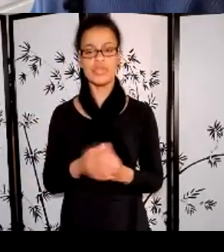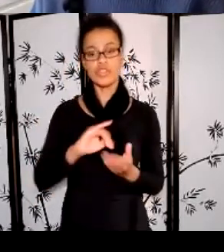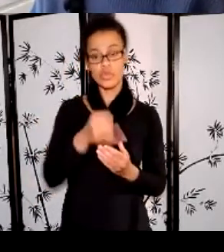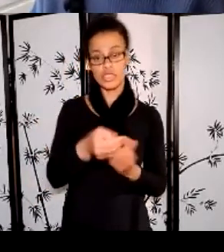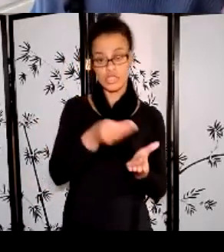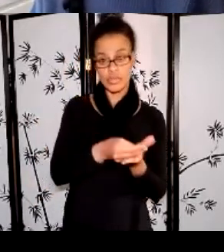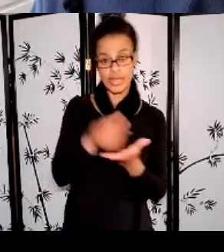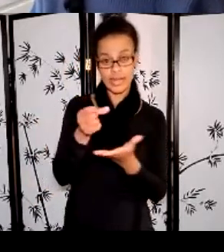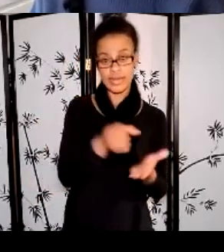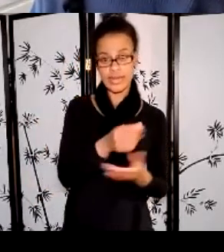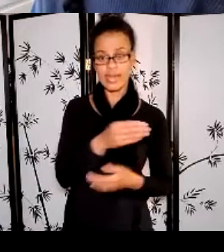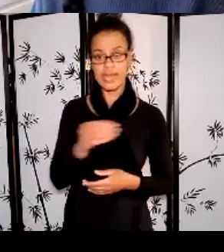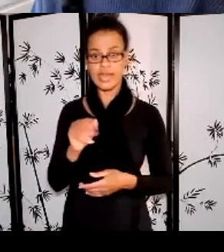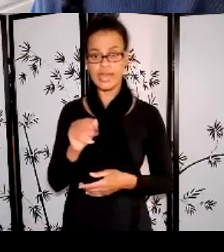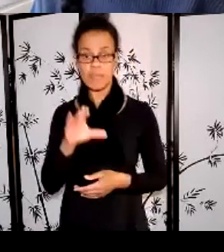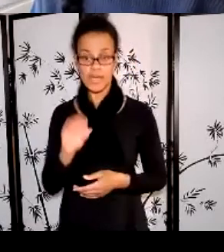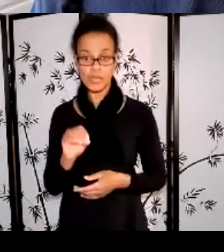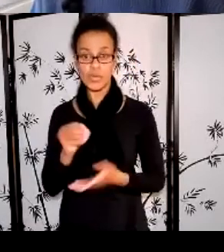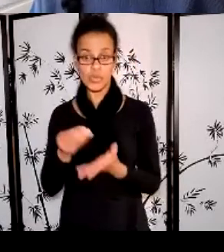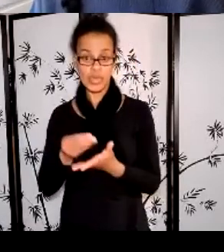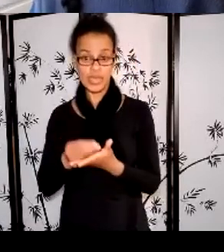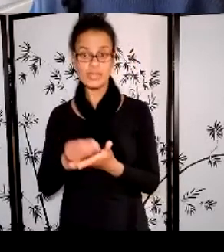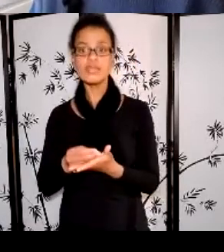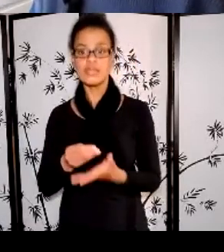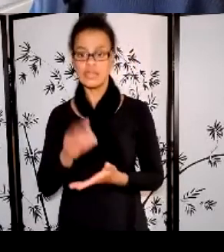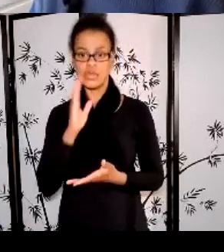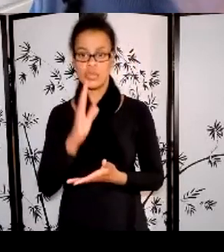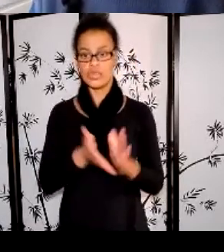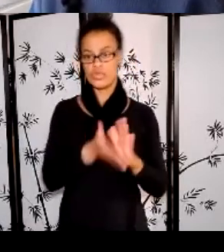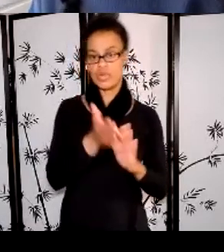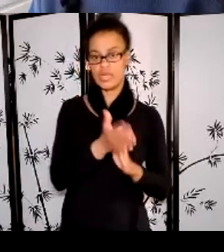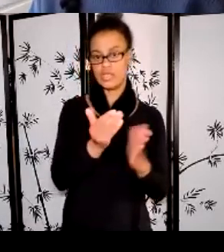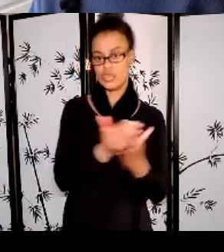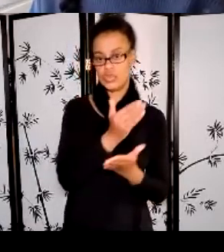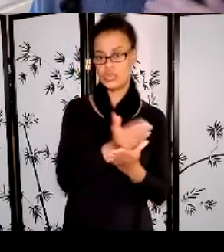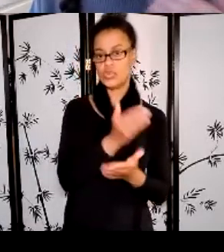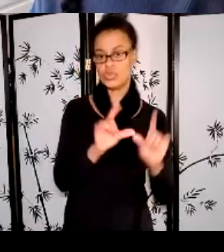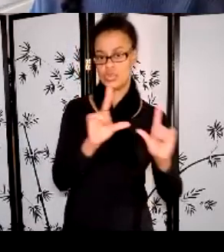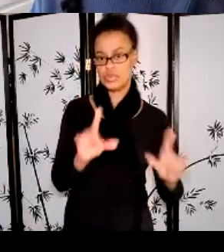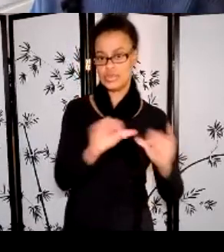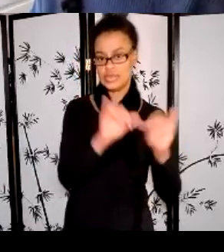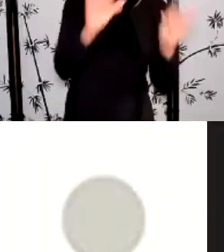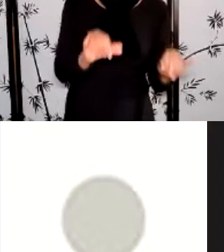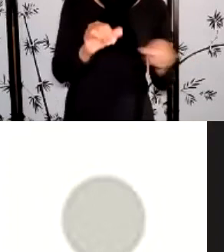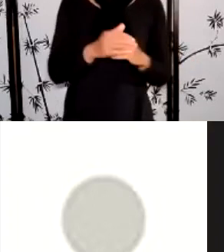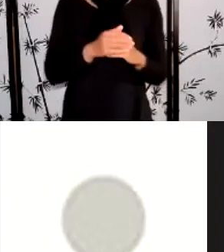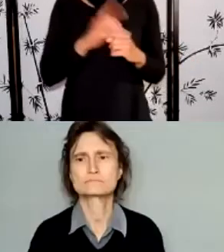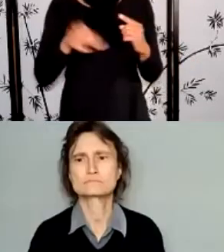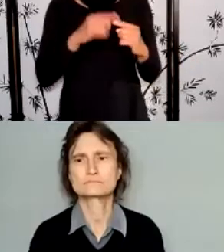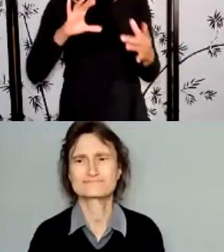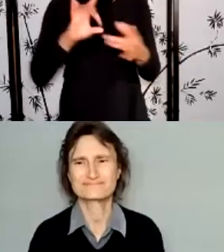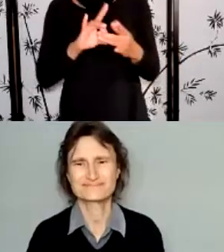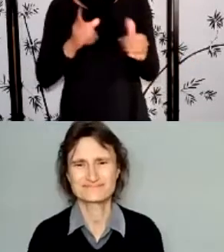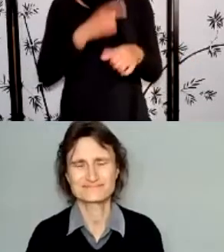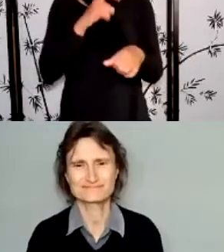run in the new platform. When you log in to the new system for the first time, the first thing you'll want to do is update your